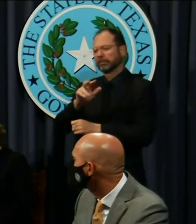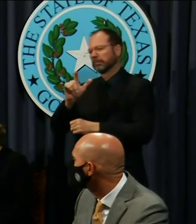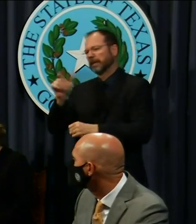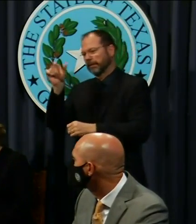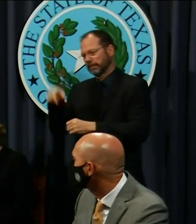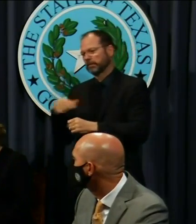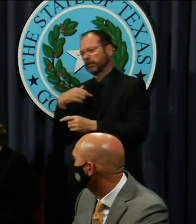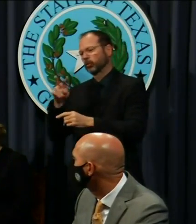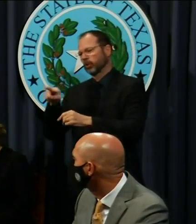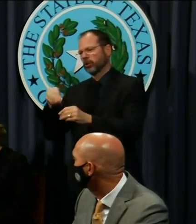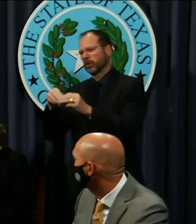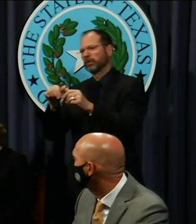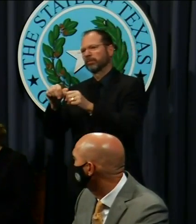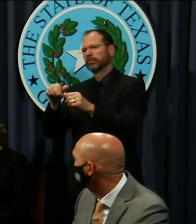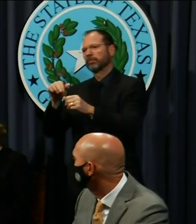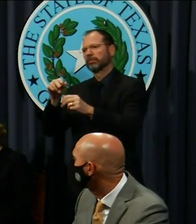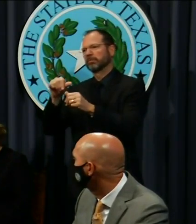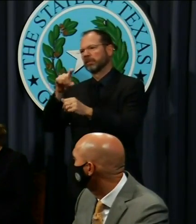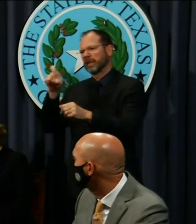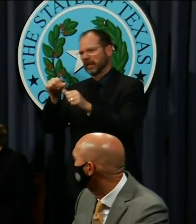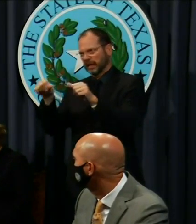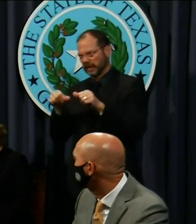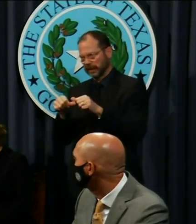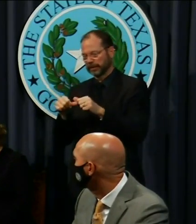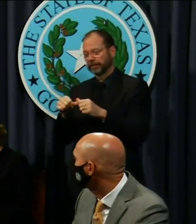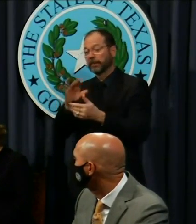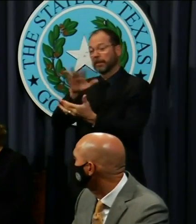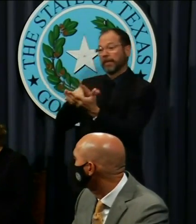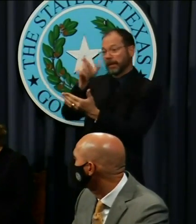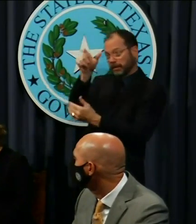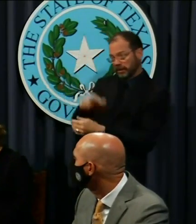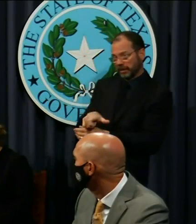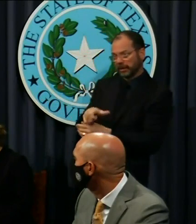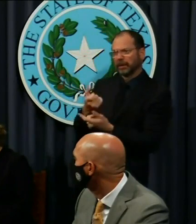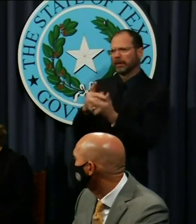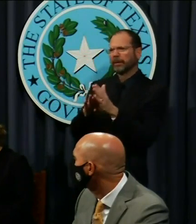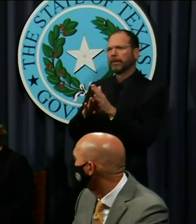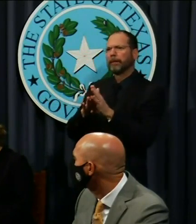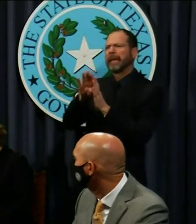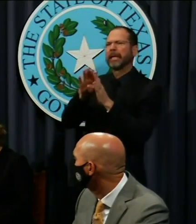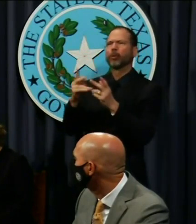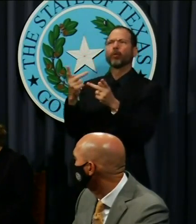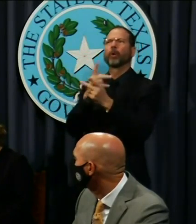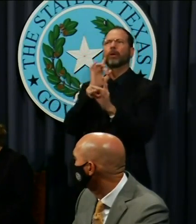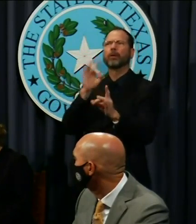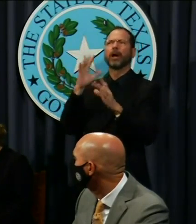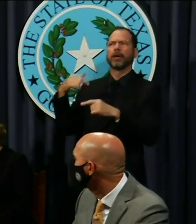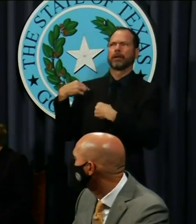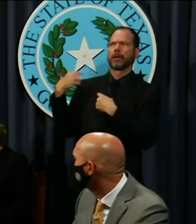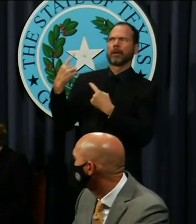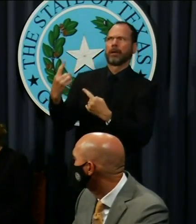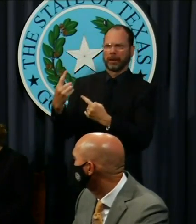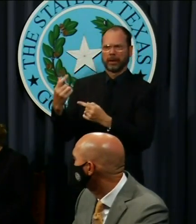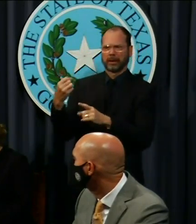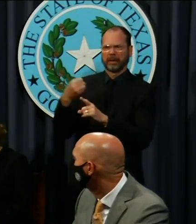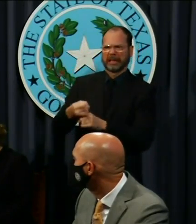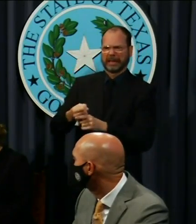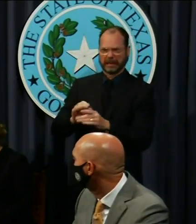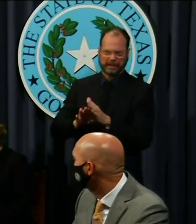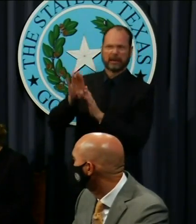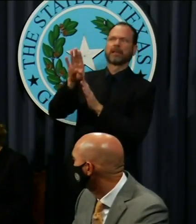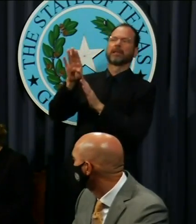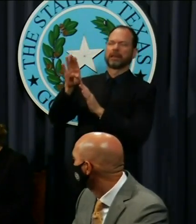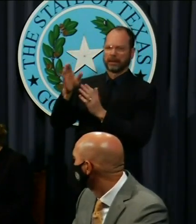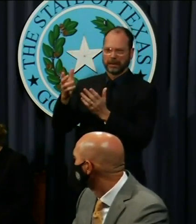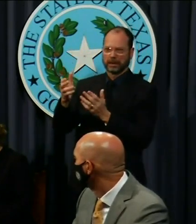The middle column shows the peak percentage of hospitalizations of people with COVID in each region. You'll